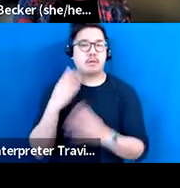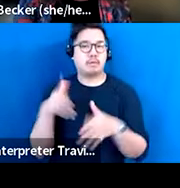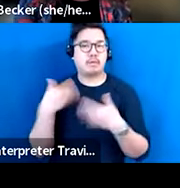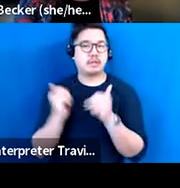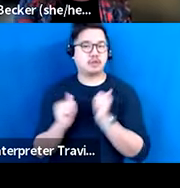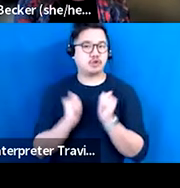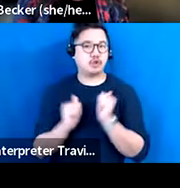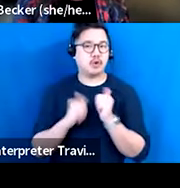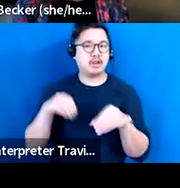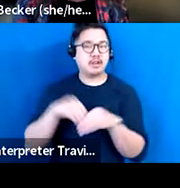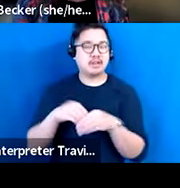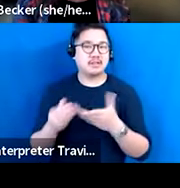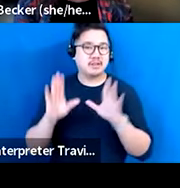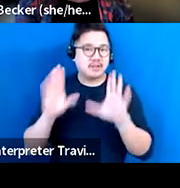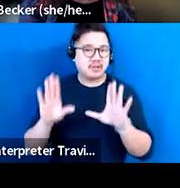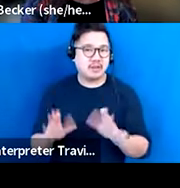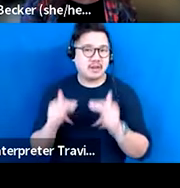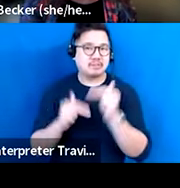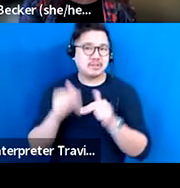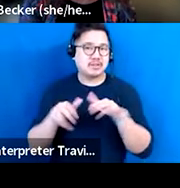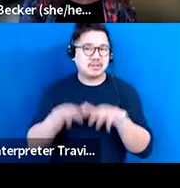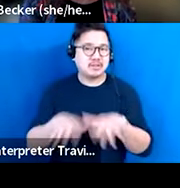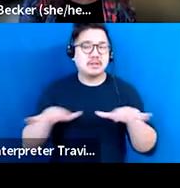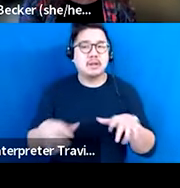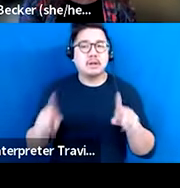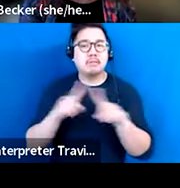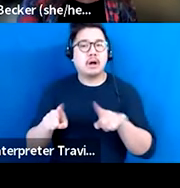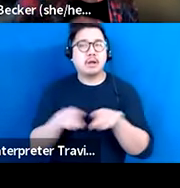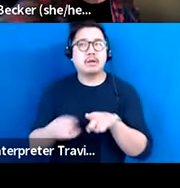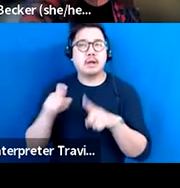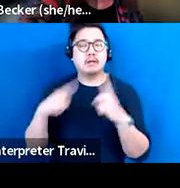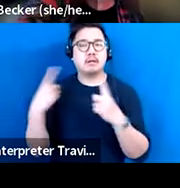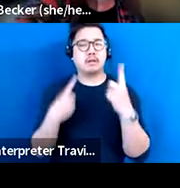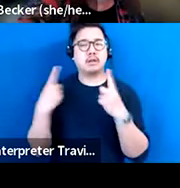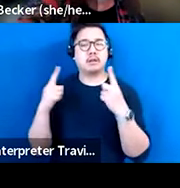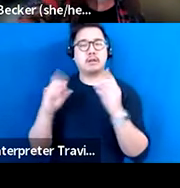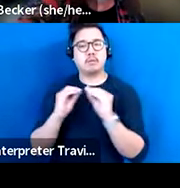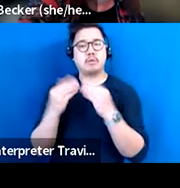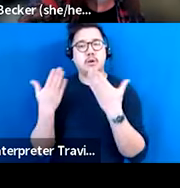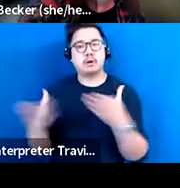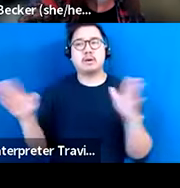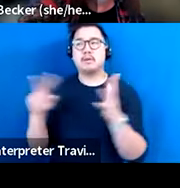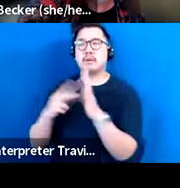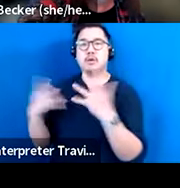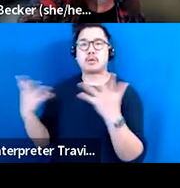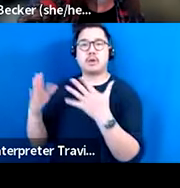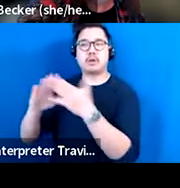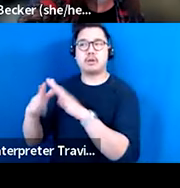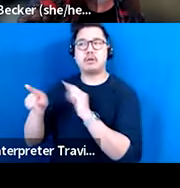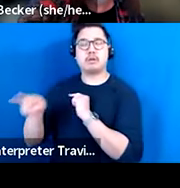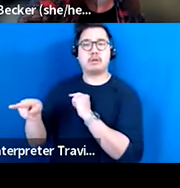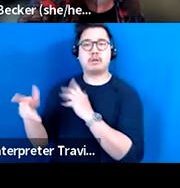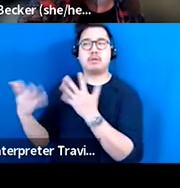our wonderful venues, but we have to broaden the portfolio to be able to meet and generate new